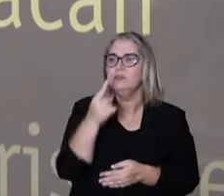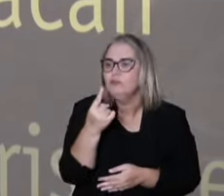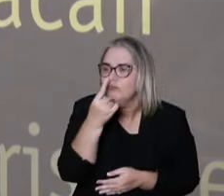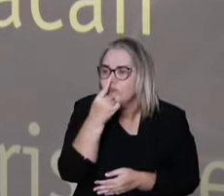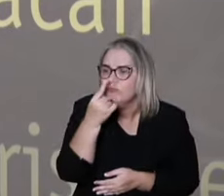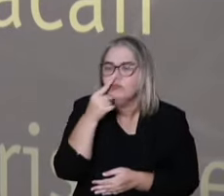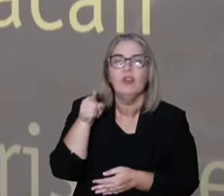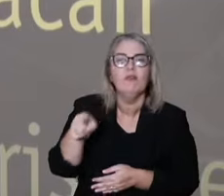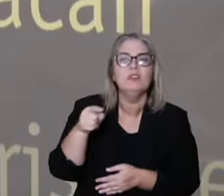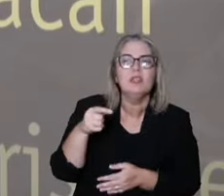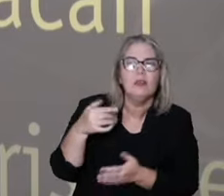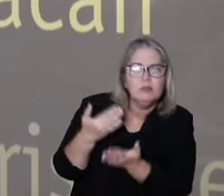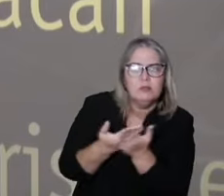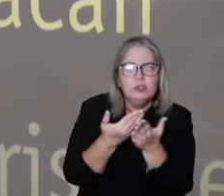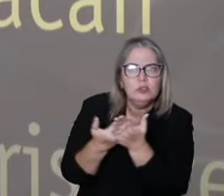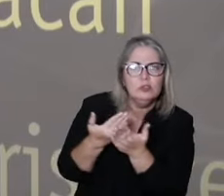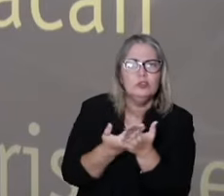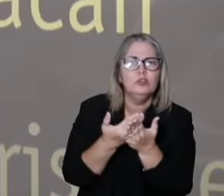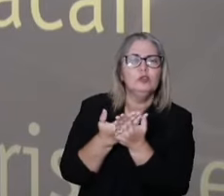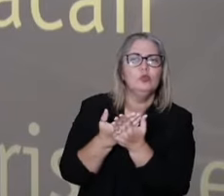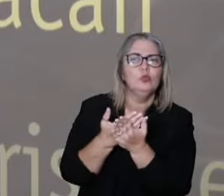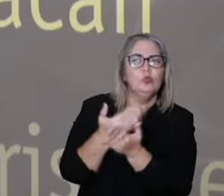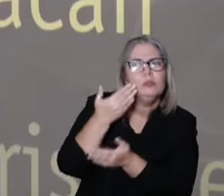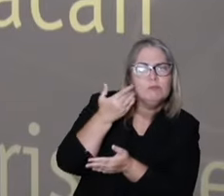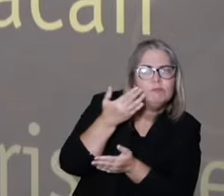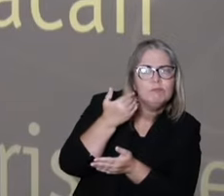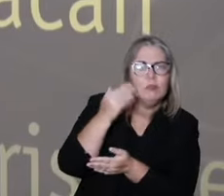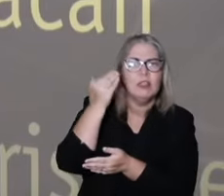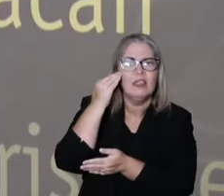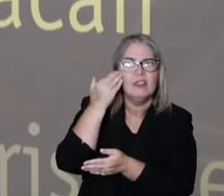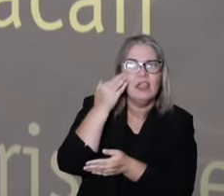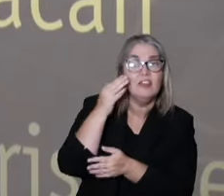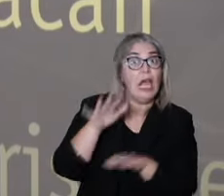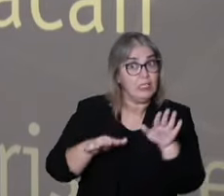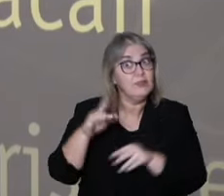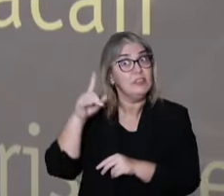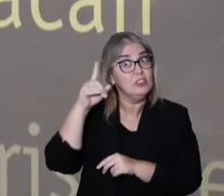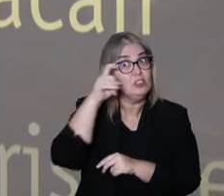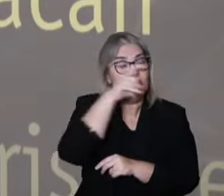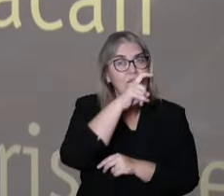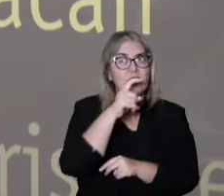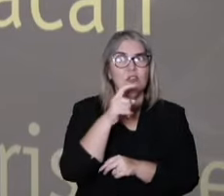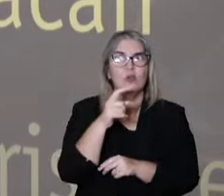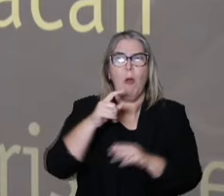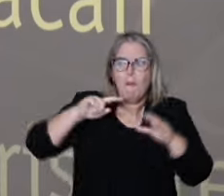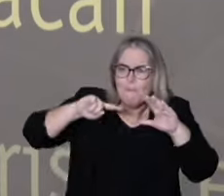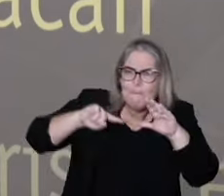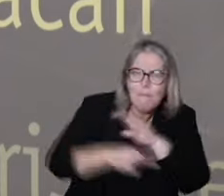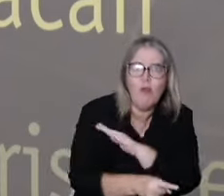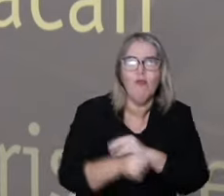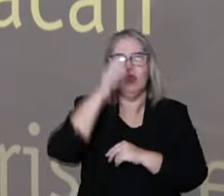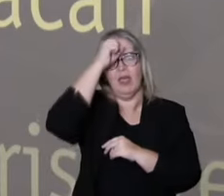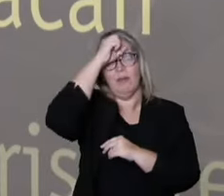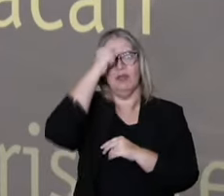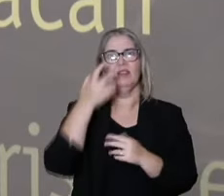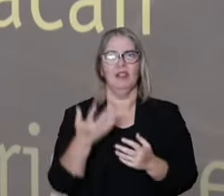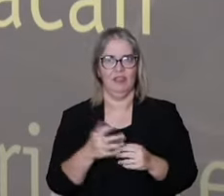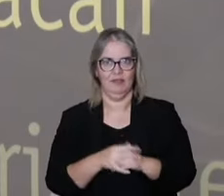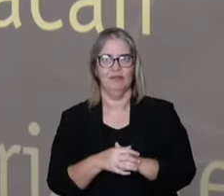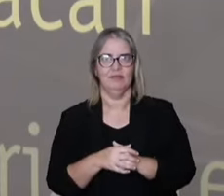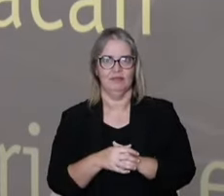So when we get closer, we realize that something difficult to